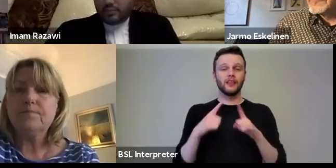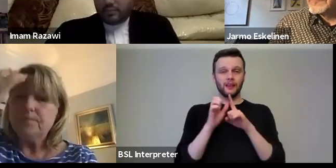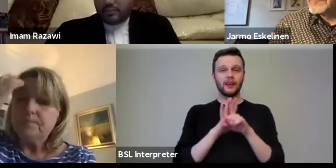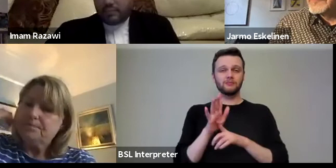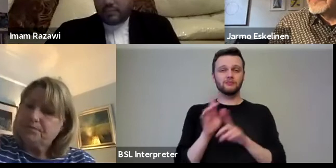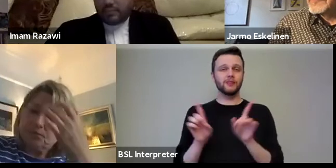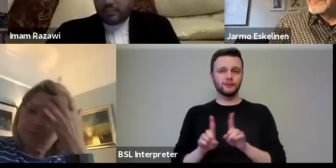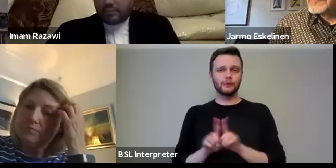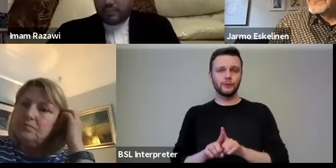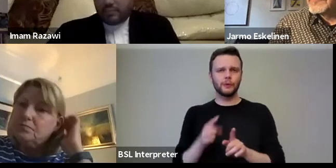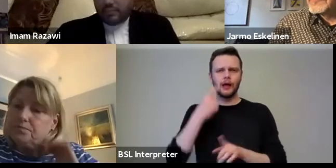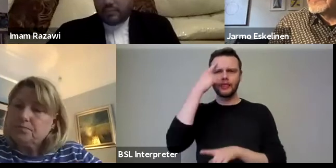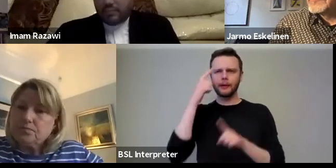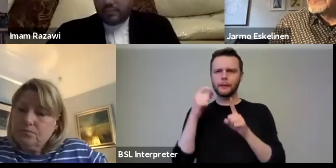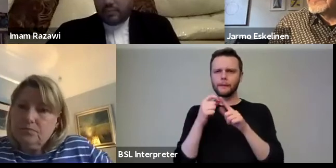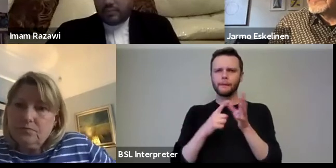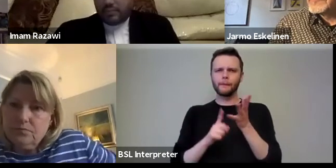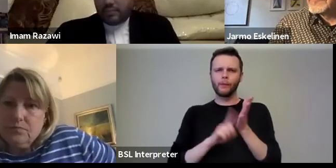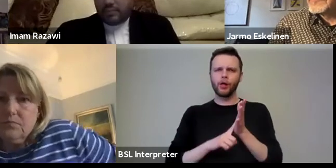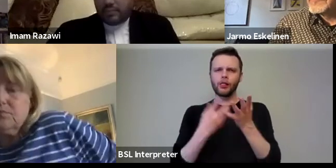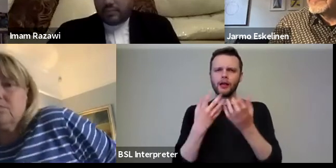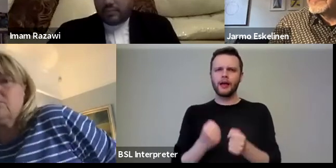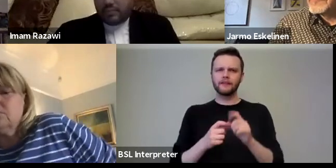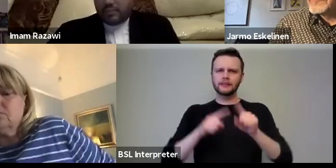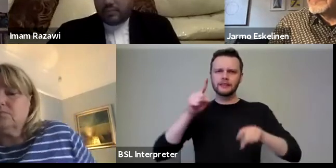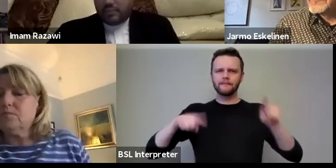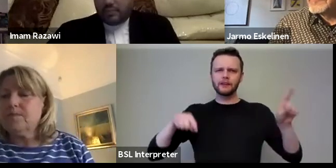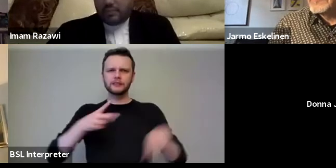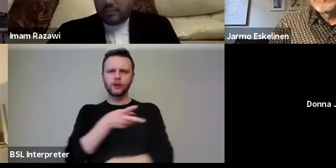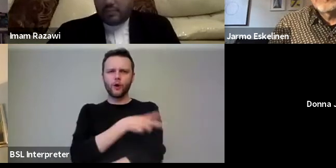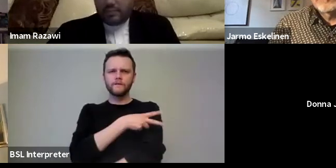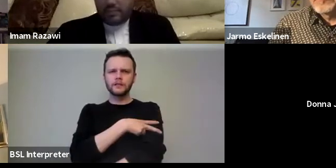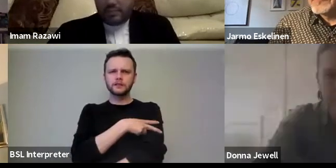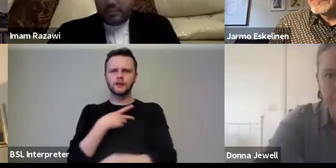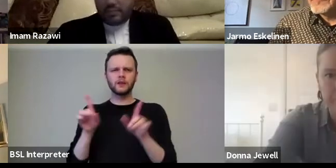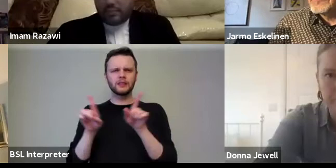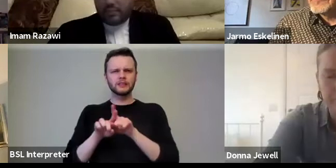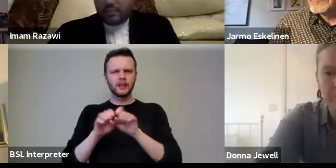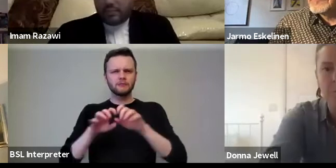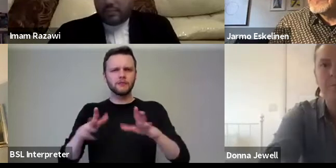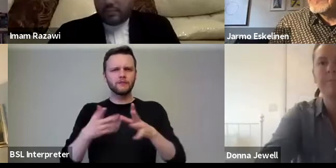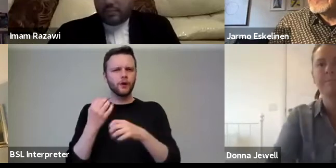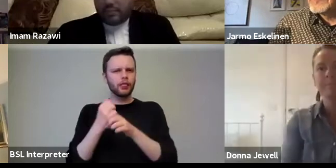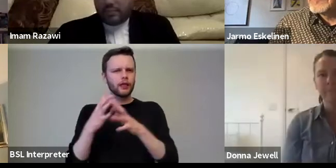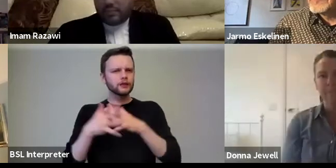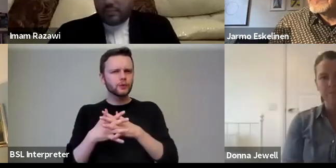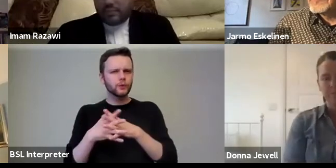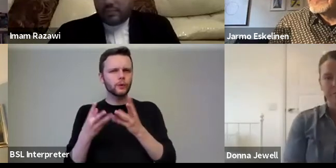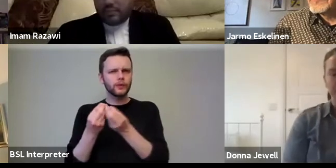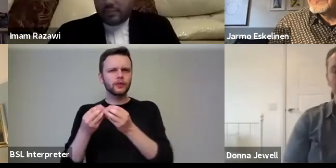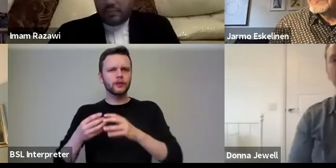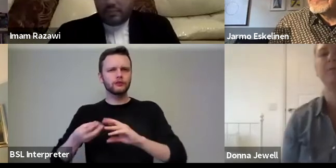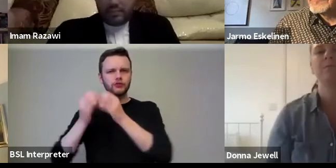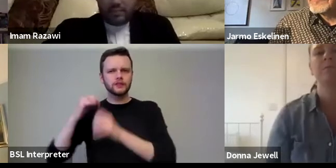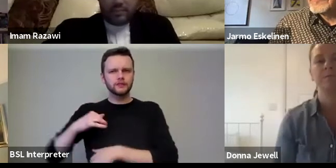I think Paul has a diversity officer through the same scheme as Glasgow with Creative Scotland. So